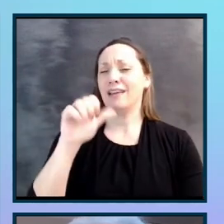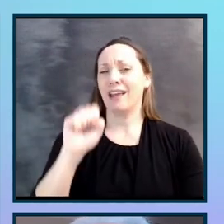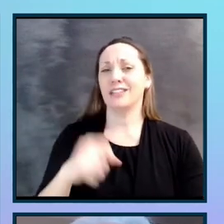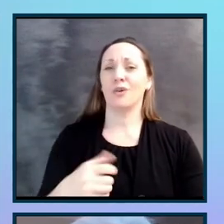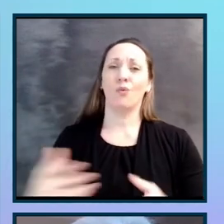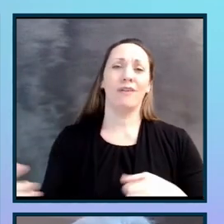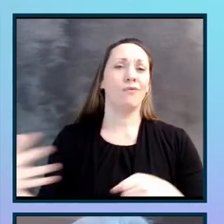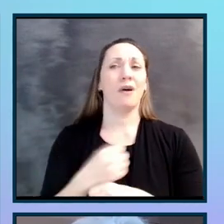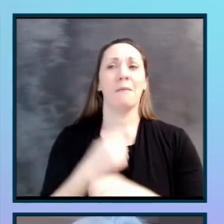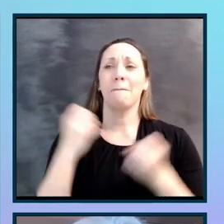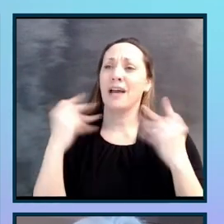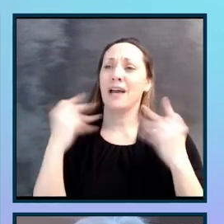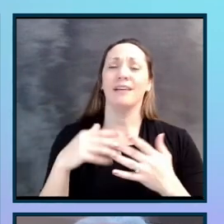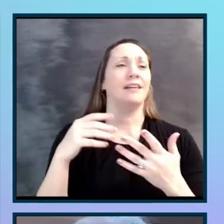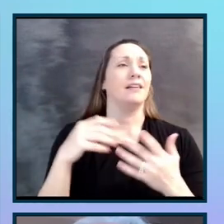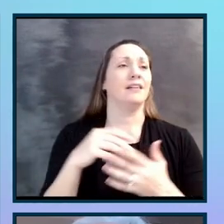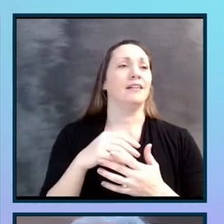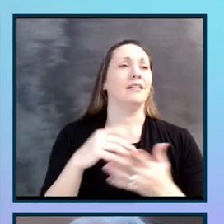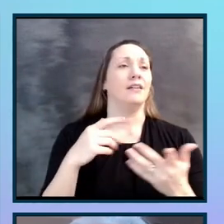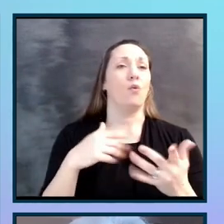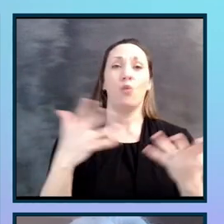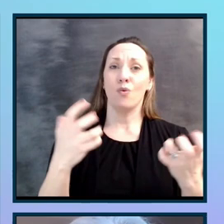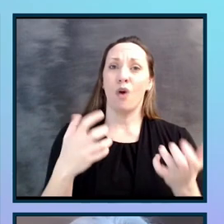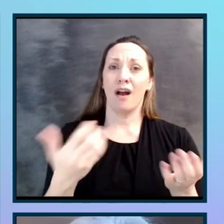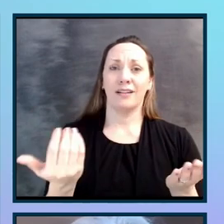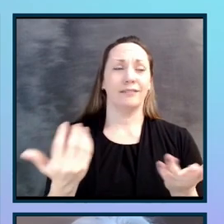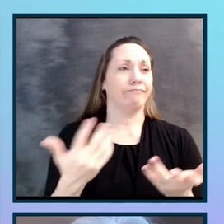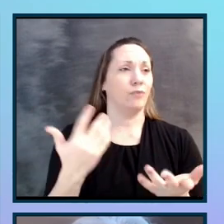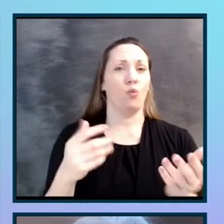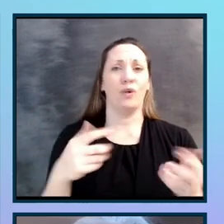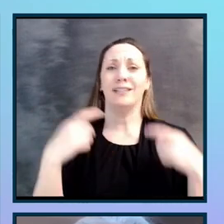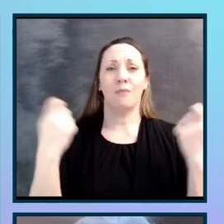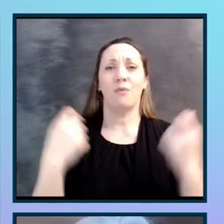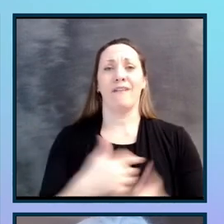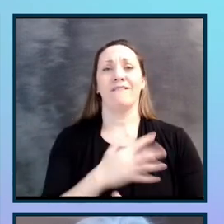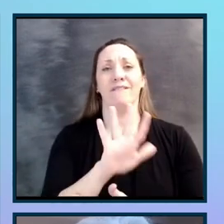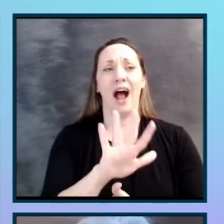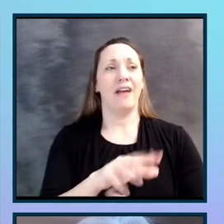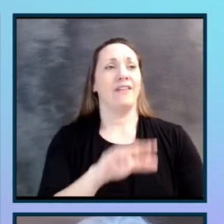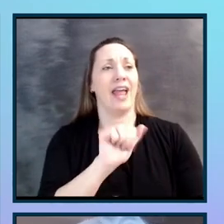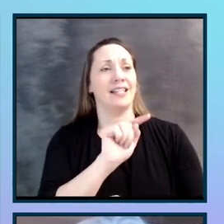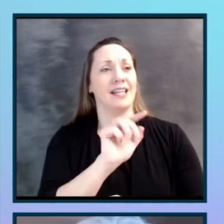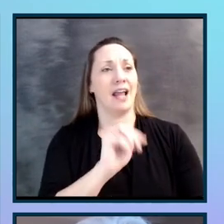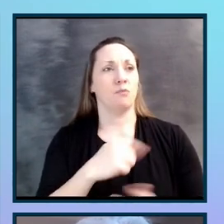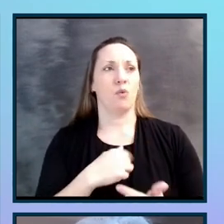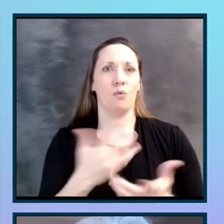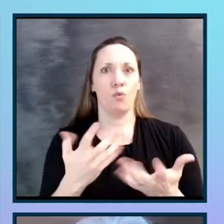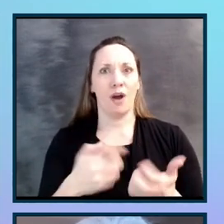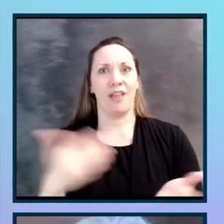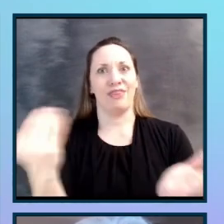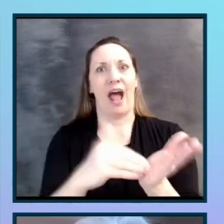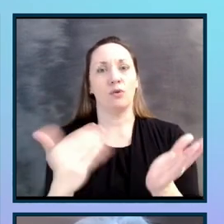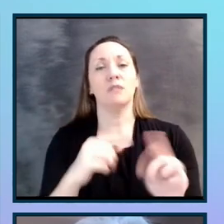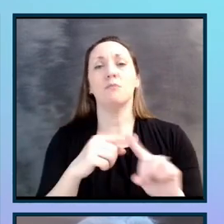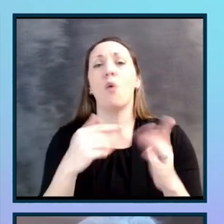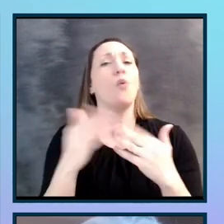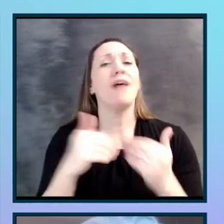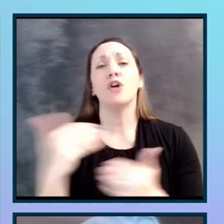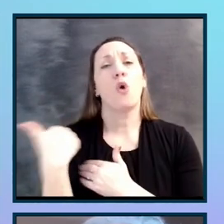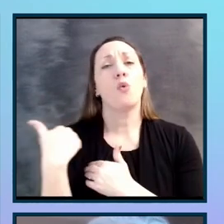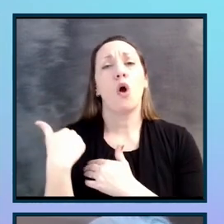ATMs. We celebrated five. Whatever you're doing, whatever your role, you can celebrate successes along the way.